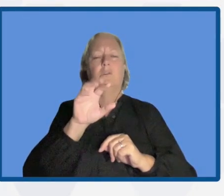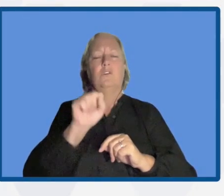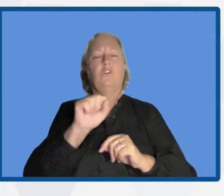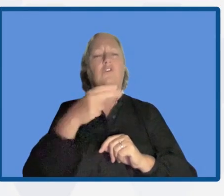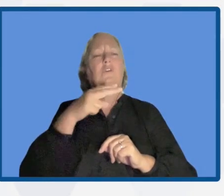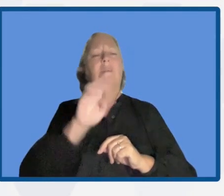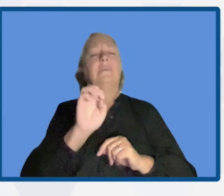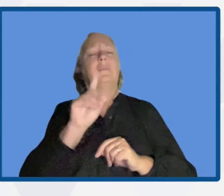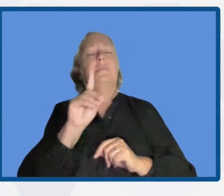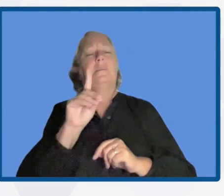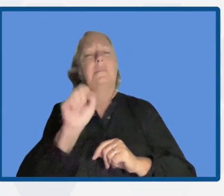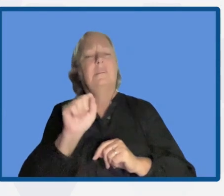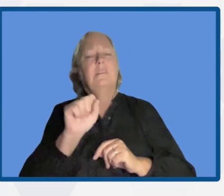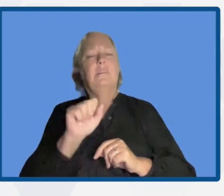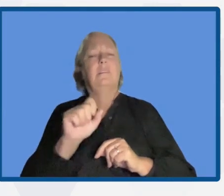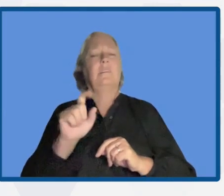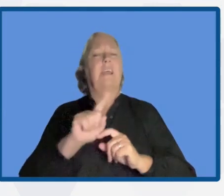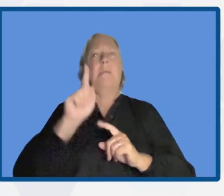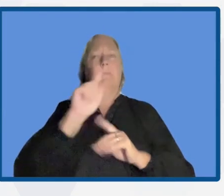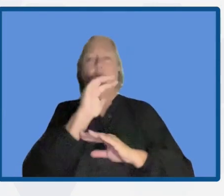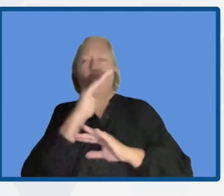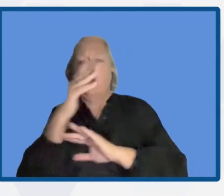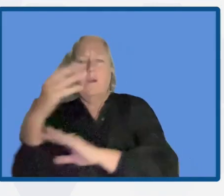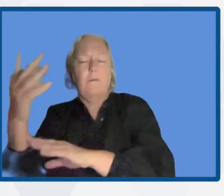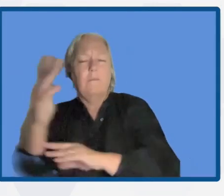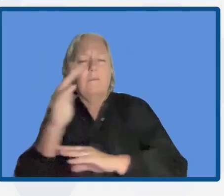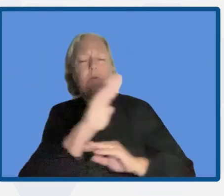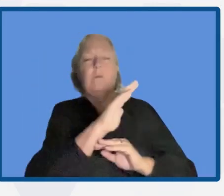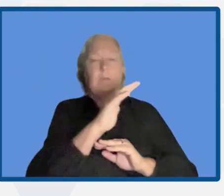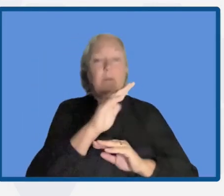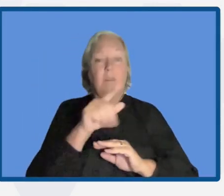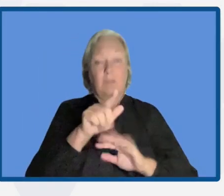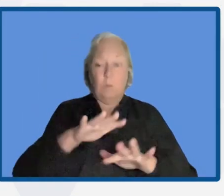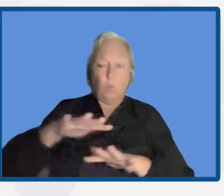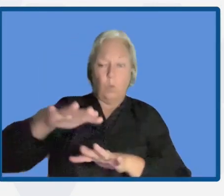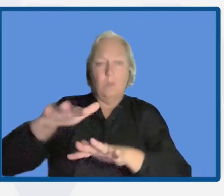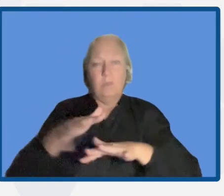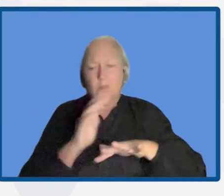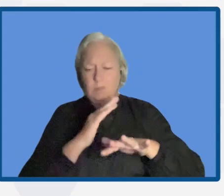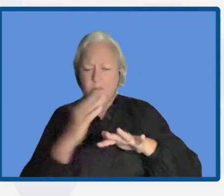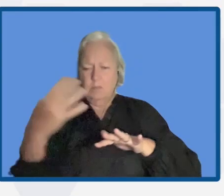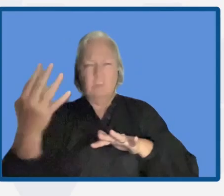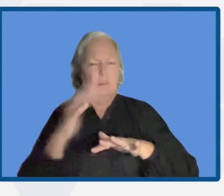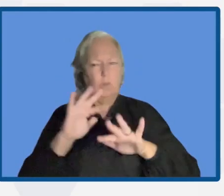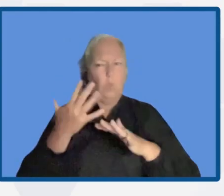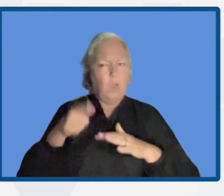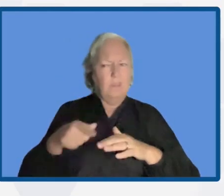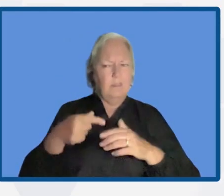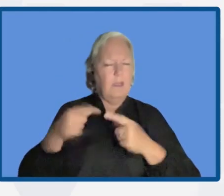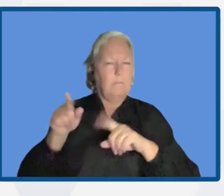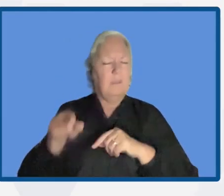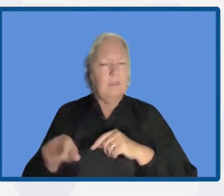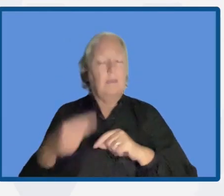mangrove forests, as well as other coastal ecosystem actions, such as the coral reefs.